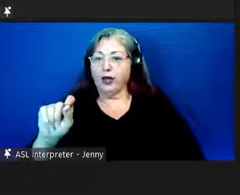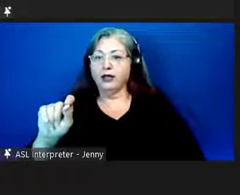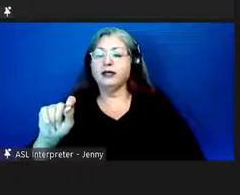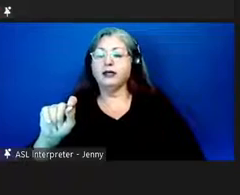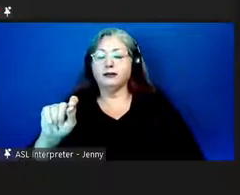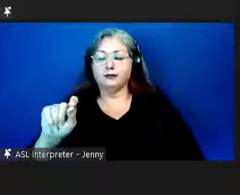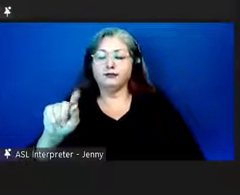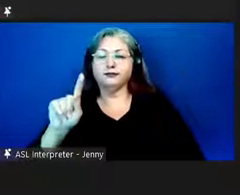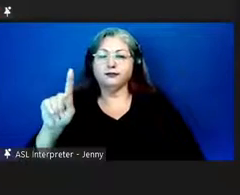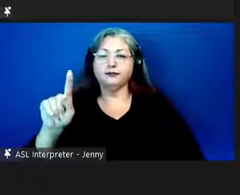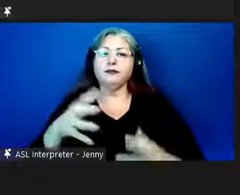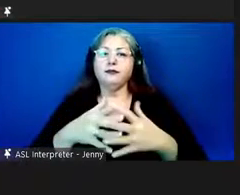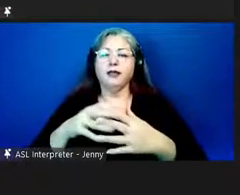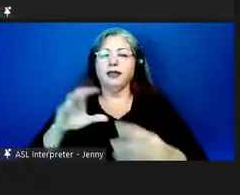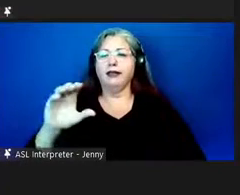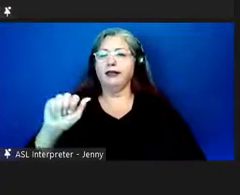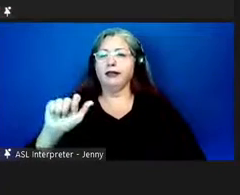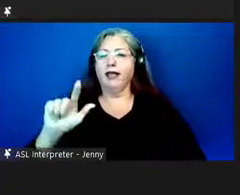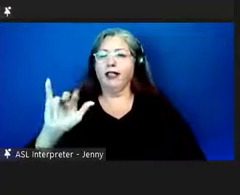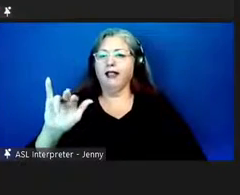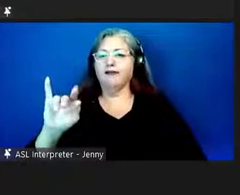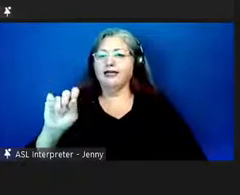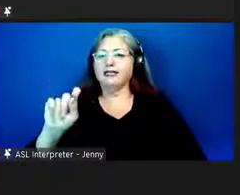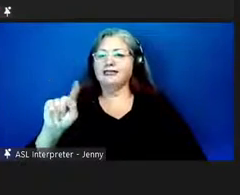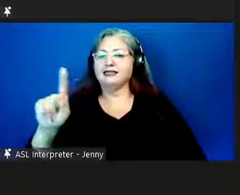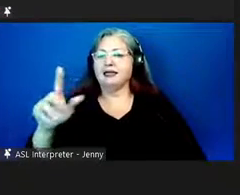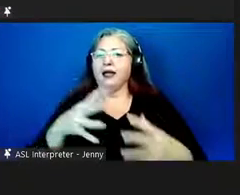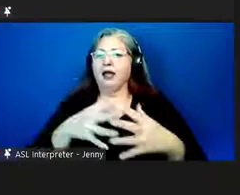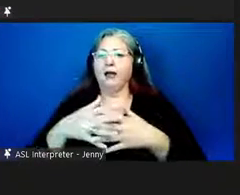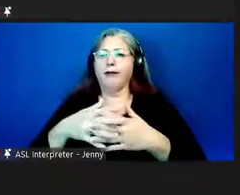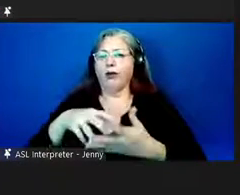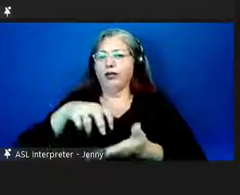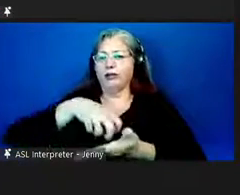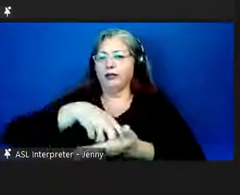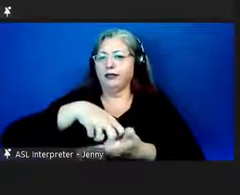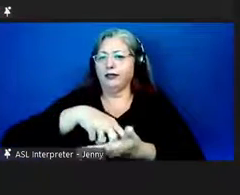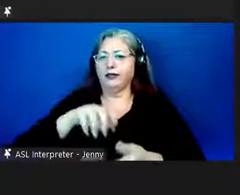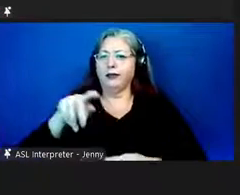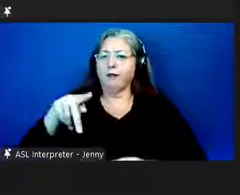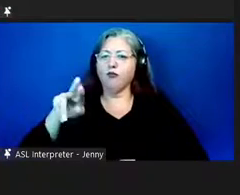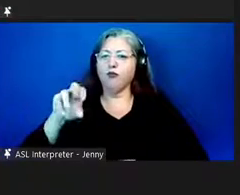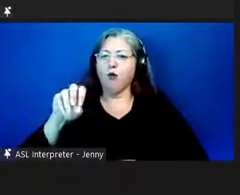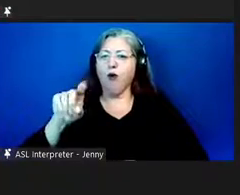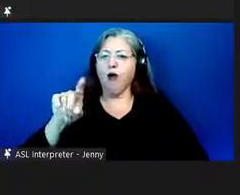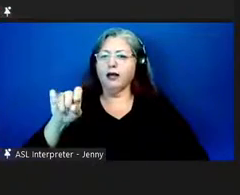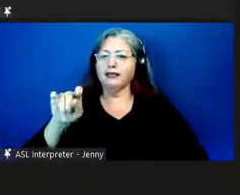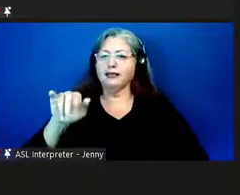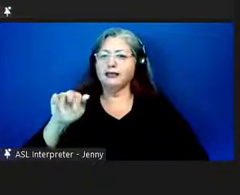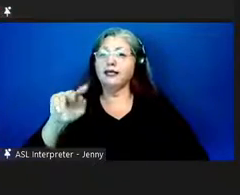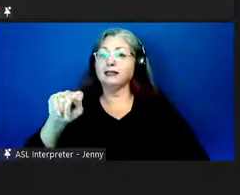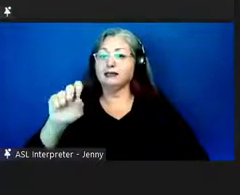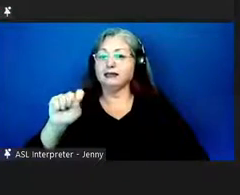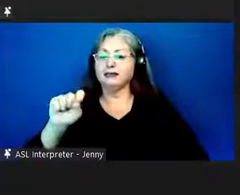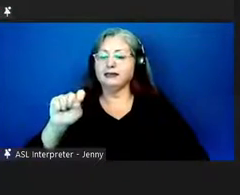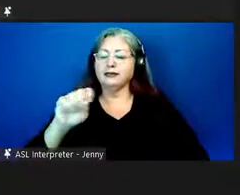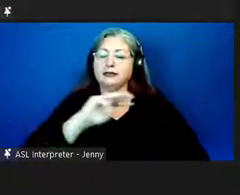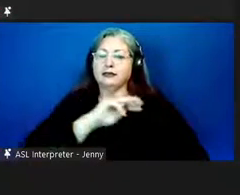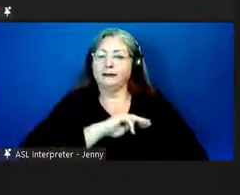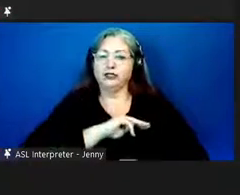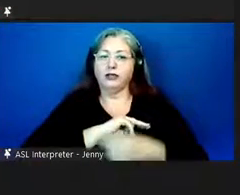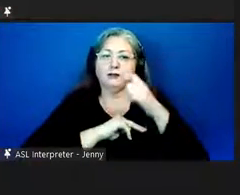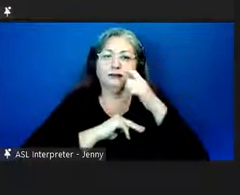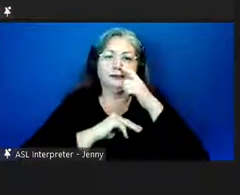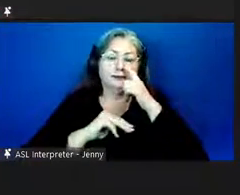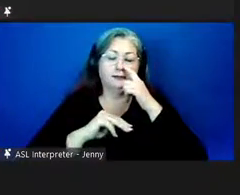calvinists or protestant missionaries american border missionaries in 1820 and uh in